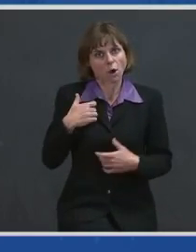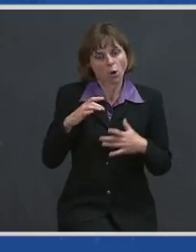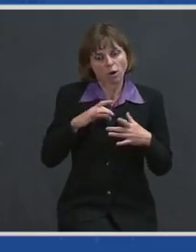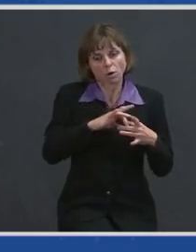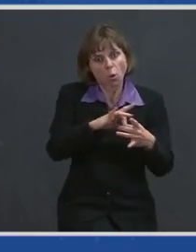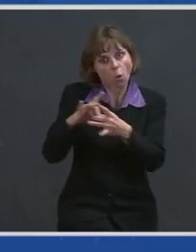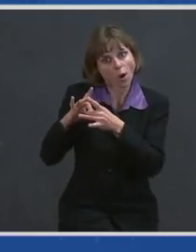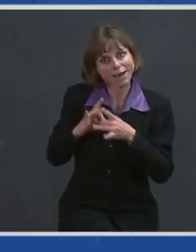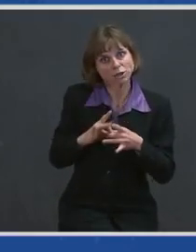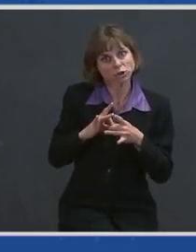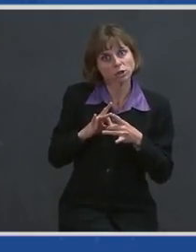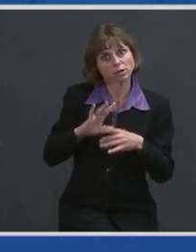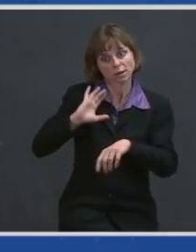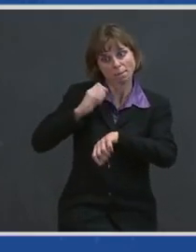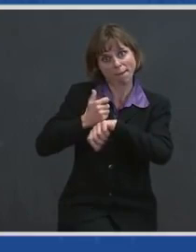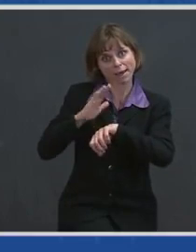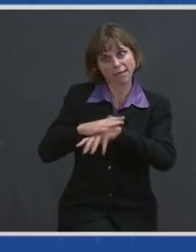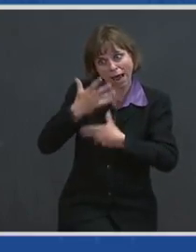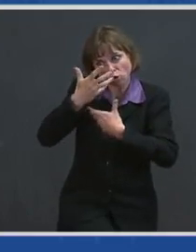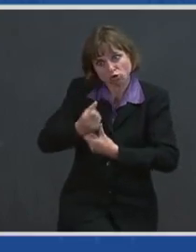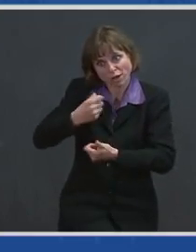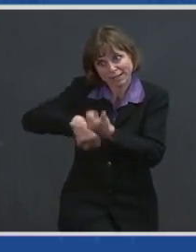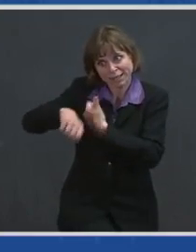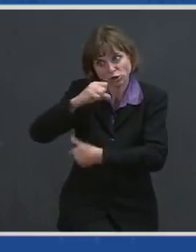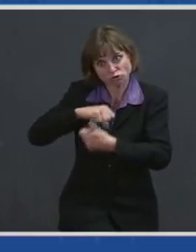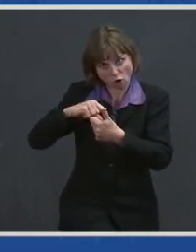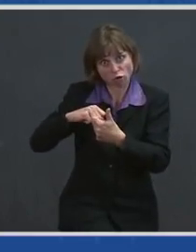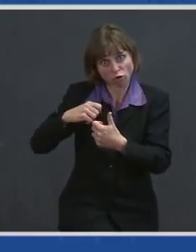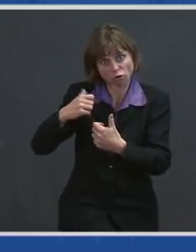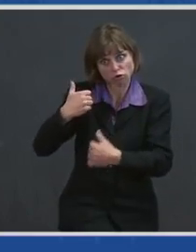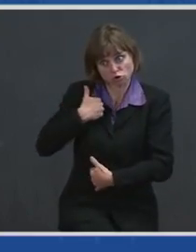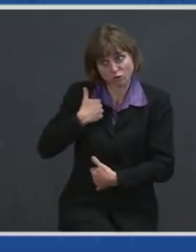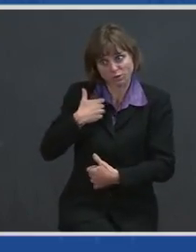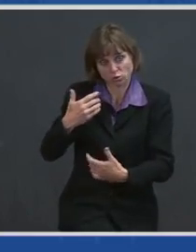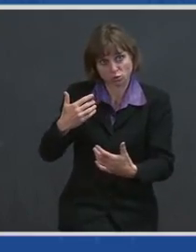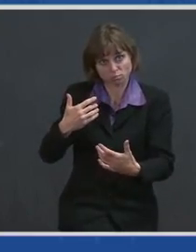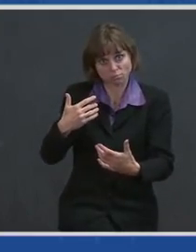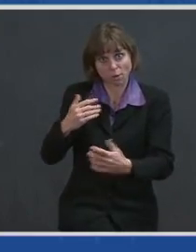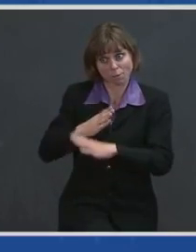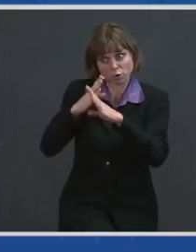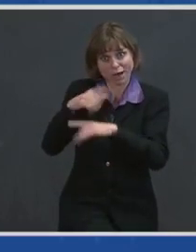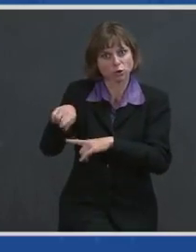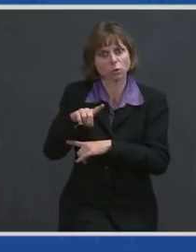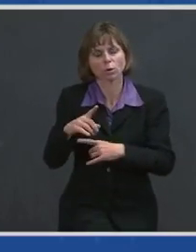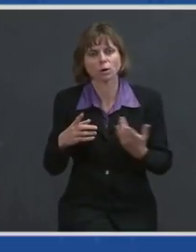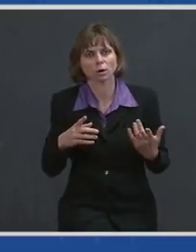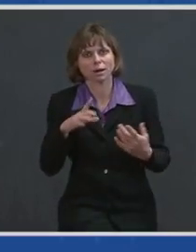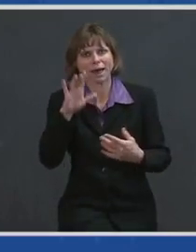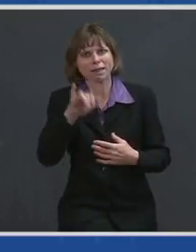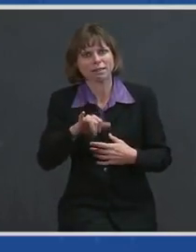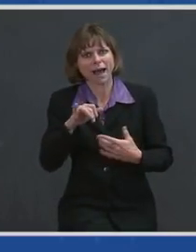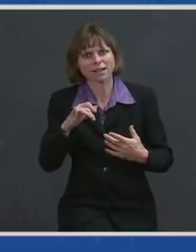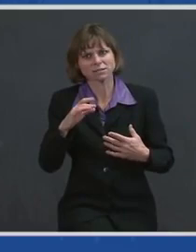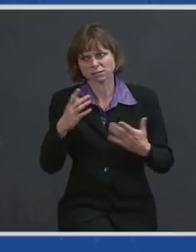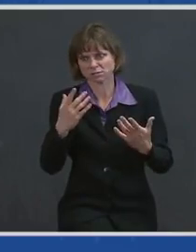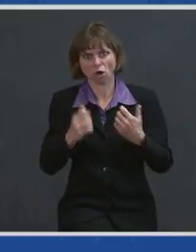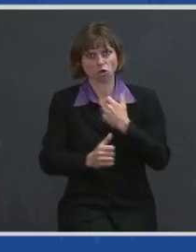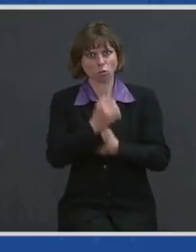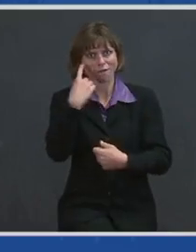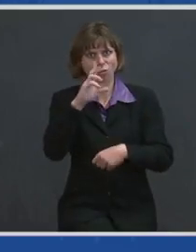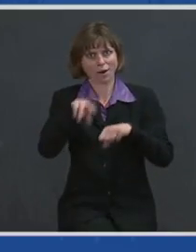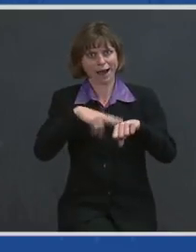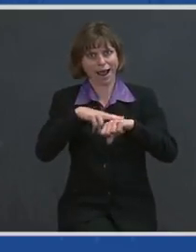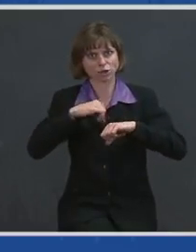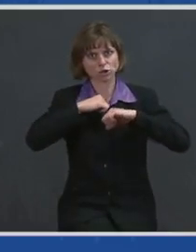trusting your fellow service members to have your back. There's nothing less than a threat to our national security. I know Secretary